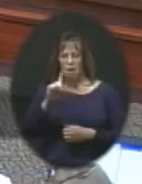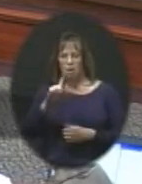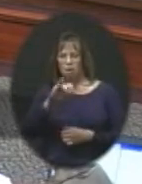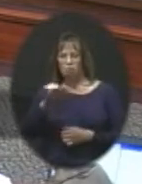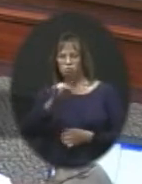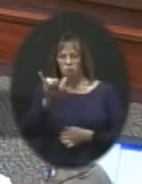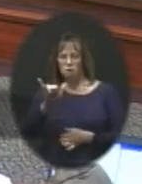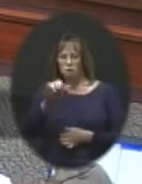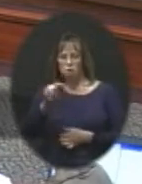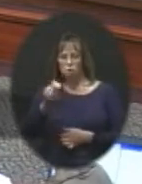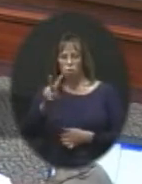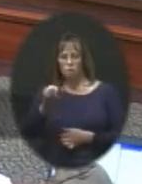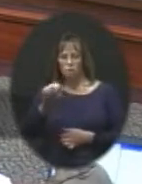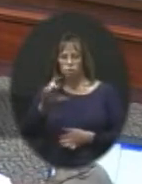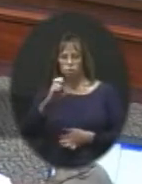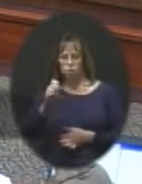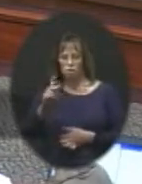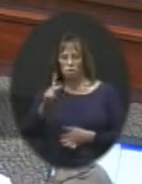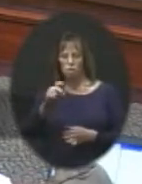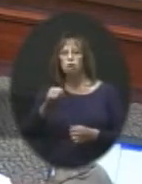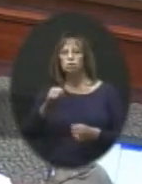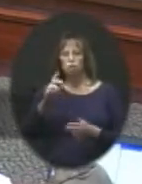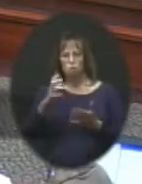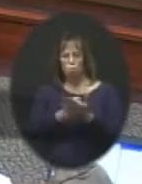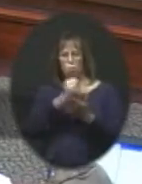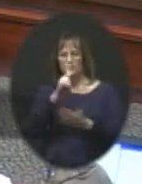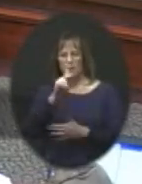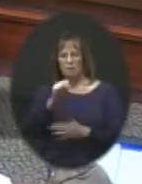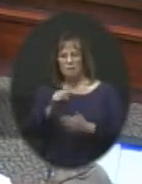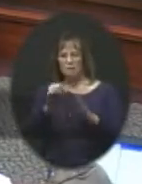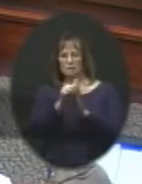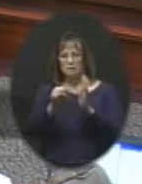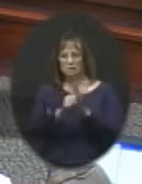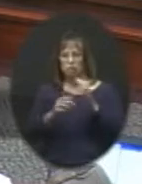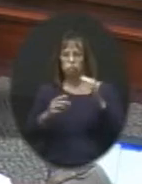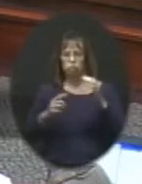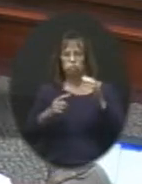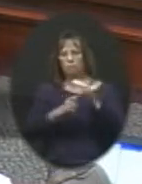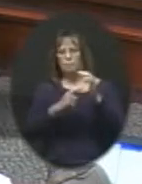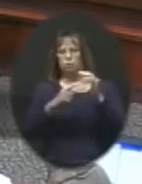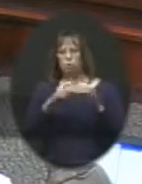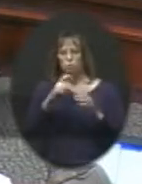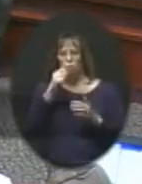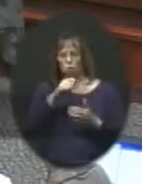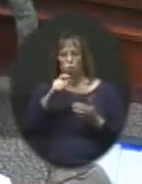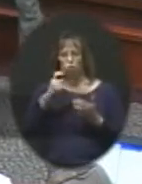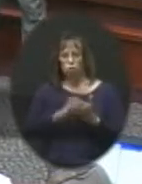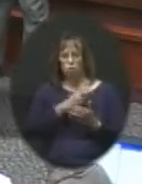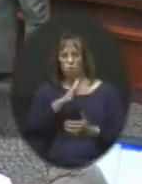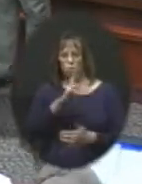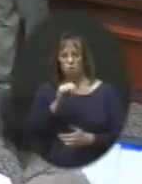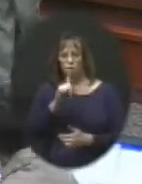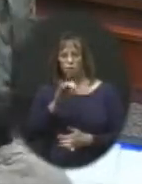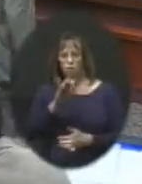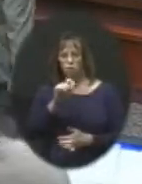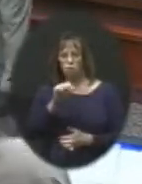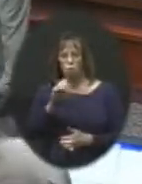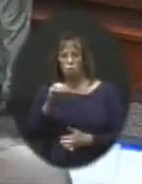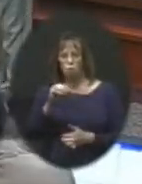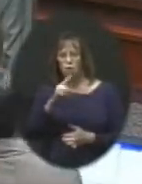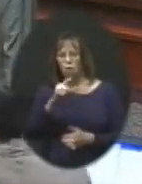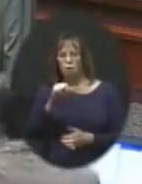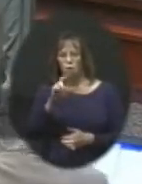Jay Novacek. Audrey won the Kansas State Championship in Girls Golf at the Buffalo Dunes Golf Course in Garden City, Kansas.